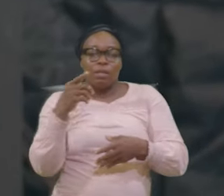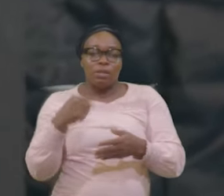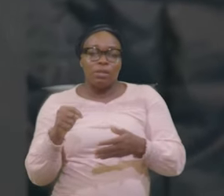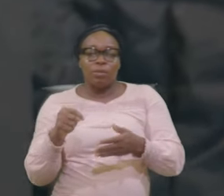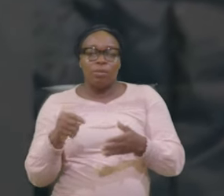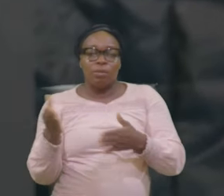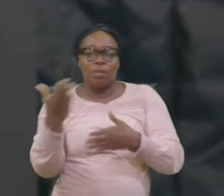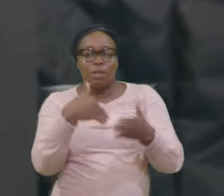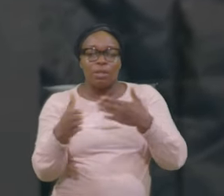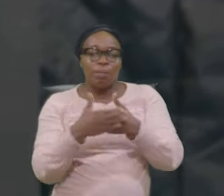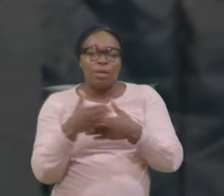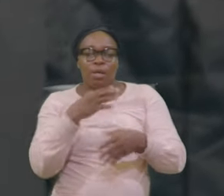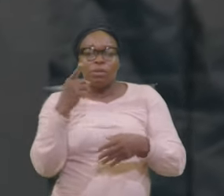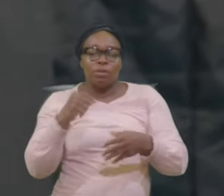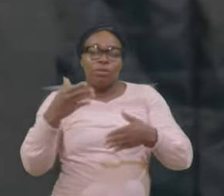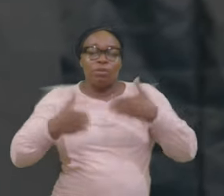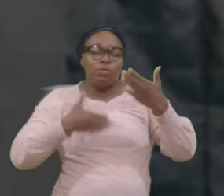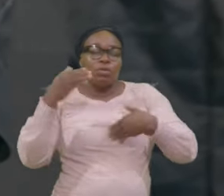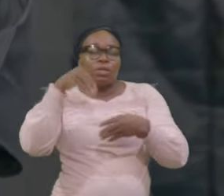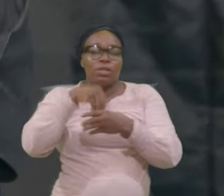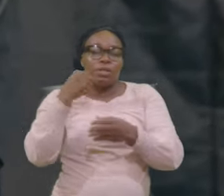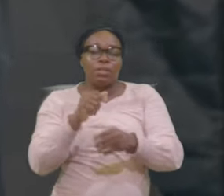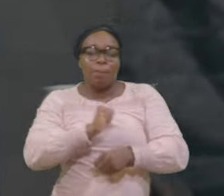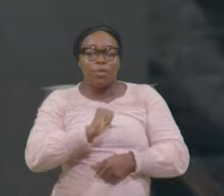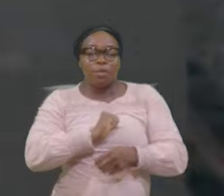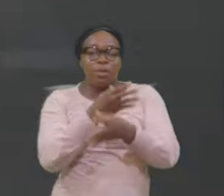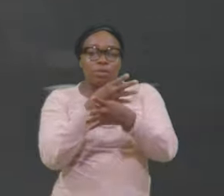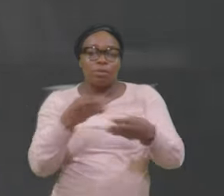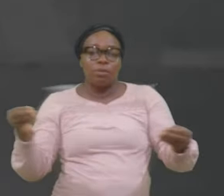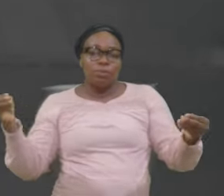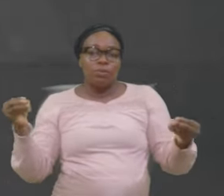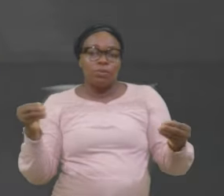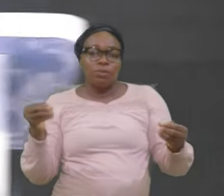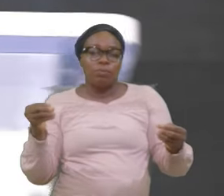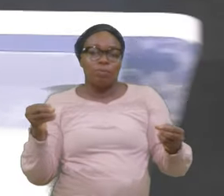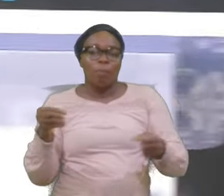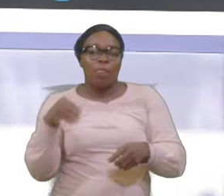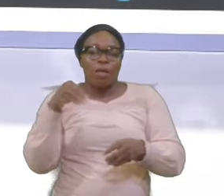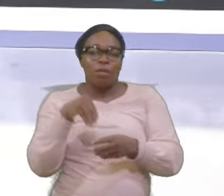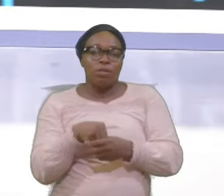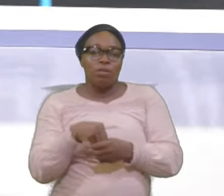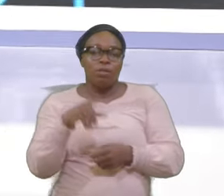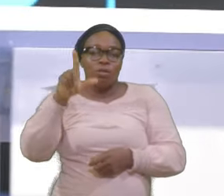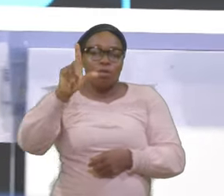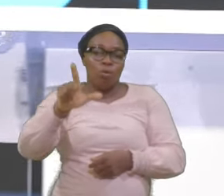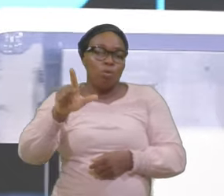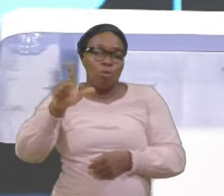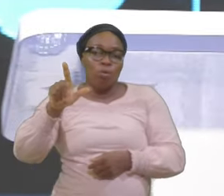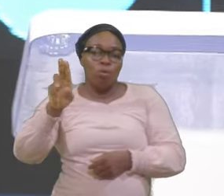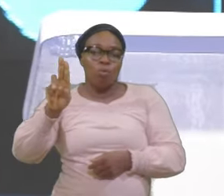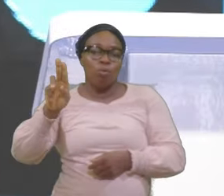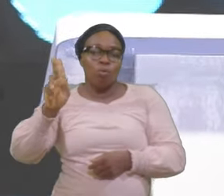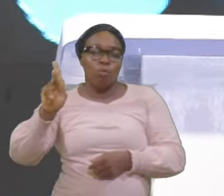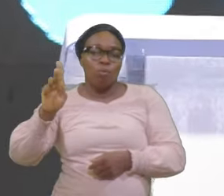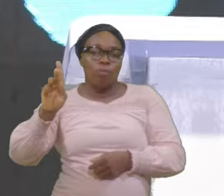And the personal salvation And look at Luke chapter 15 And we're reading from